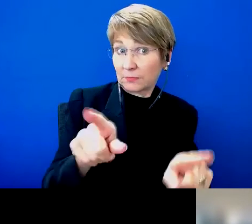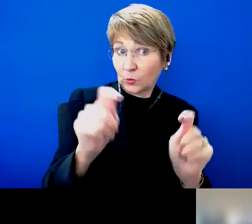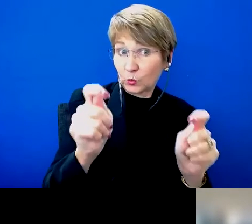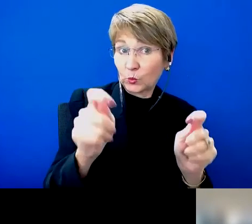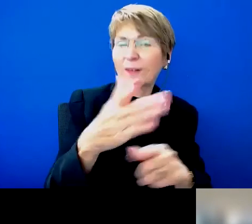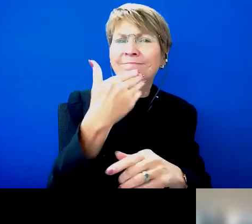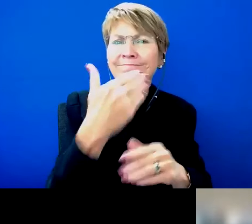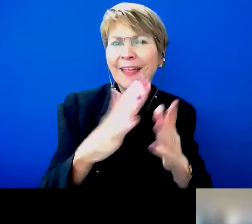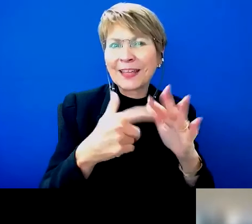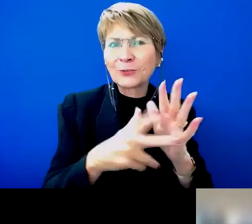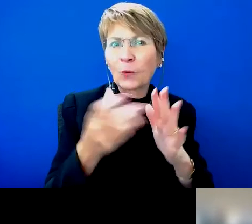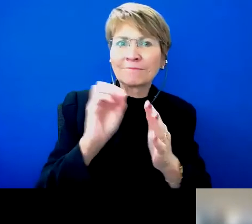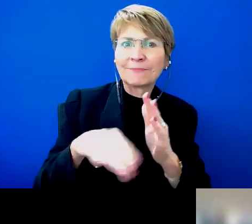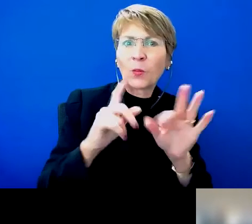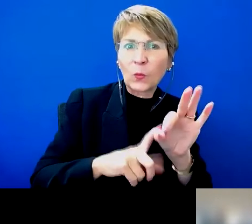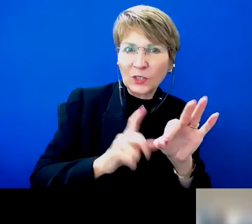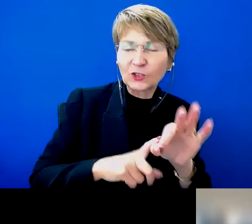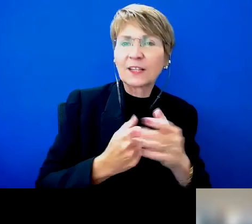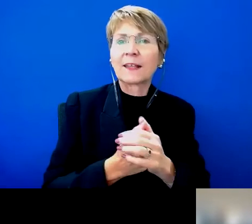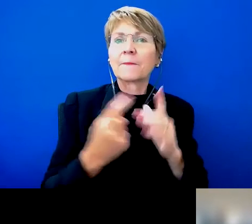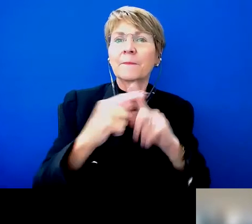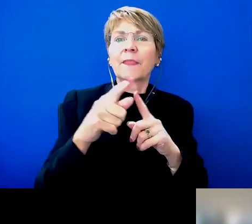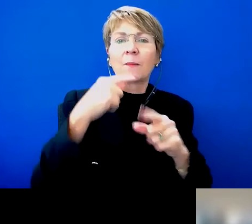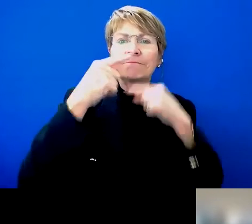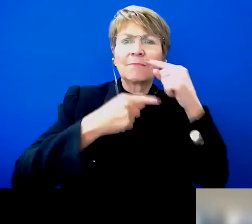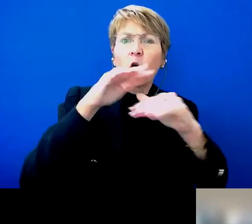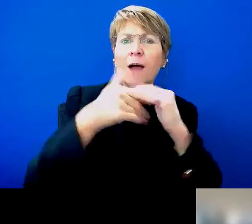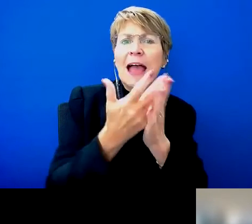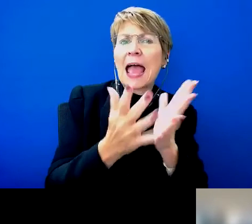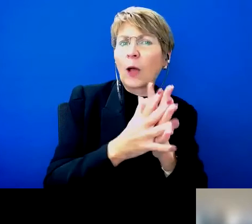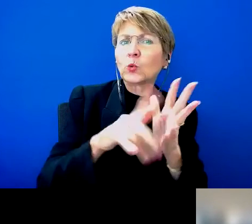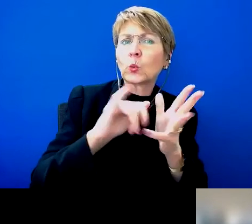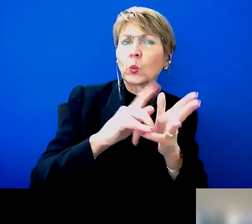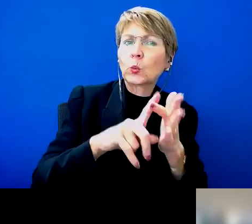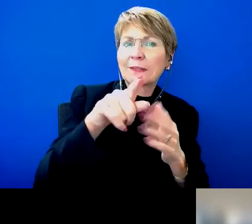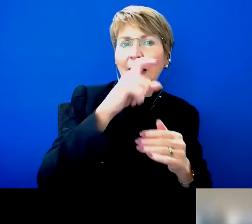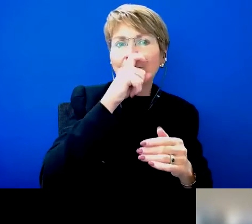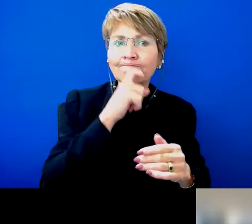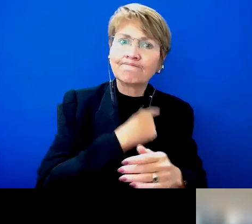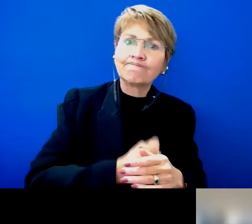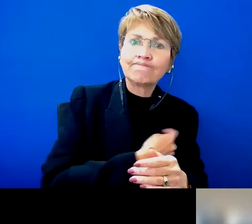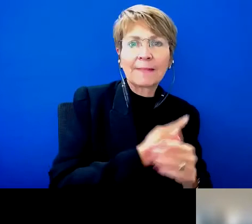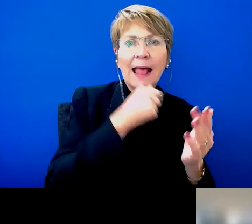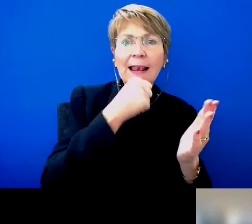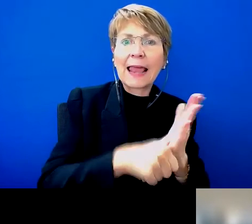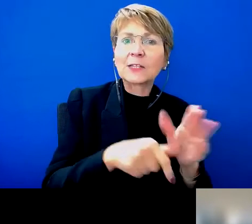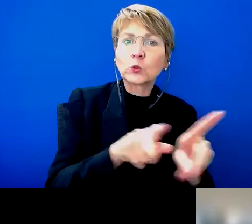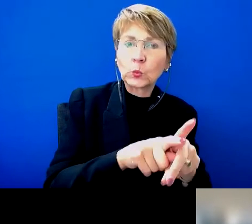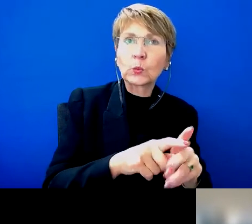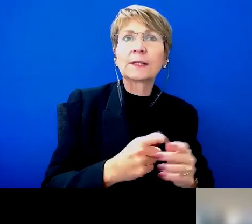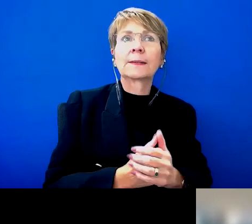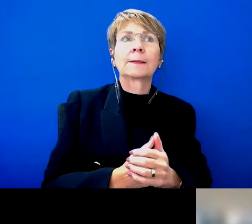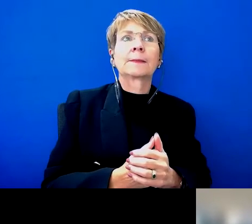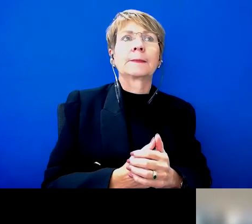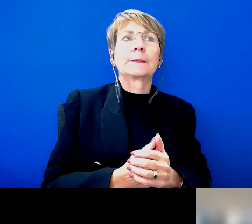And there's also a set of instructions on how to use that pledge letter as well, which Andrew has kindly put together. And Lauren, it's probably worth mentioning